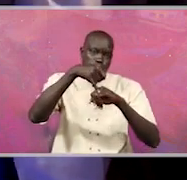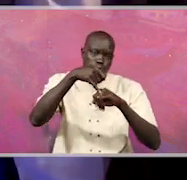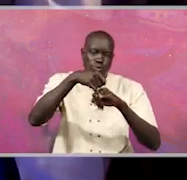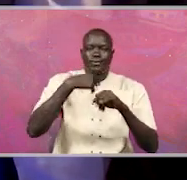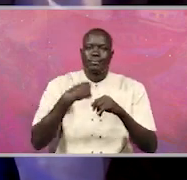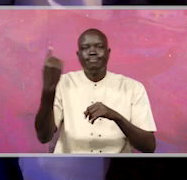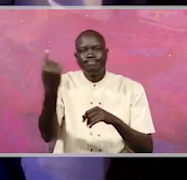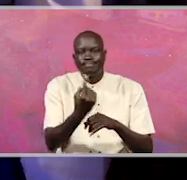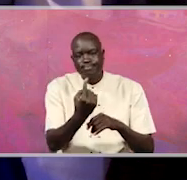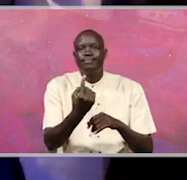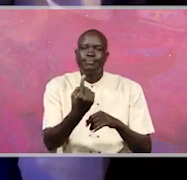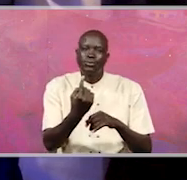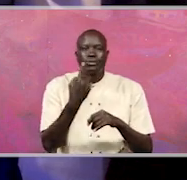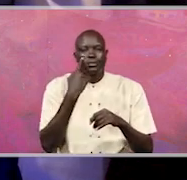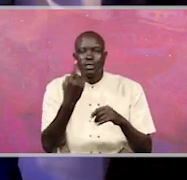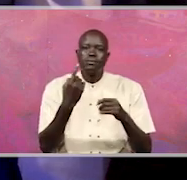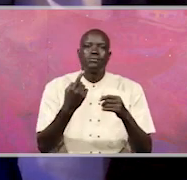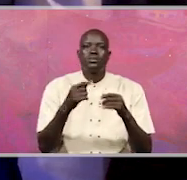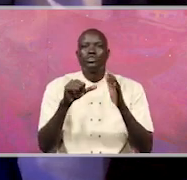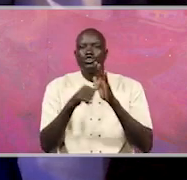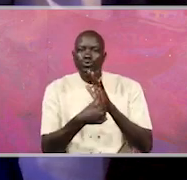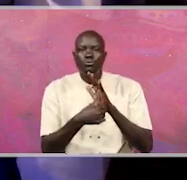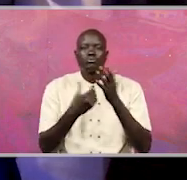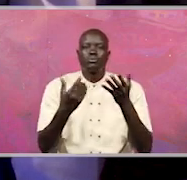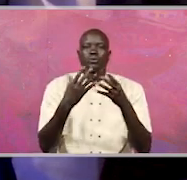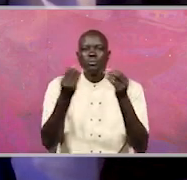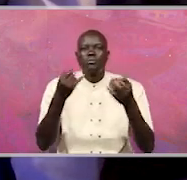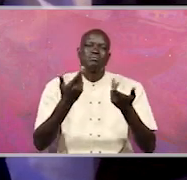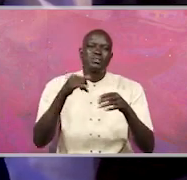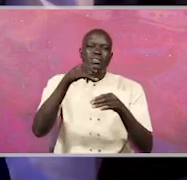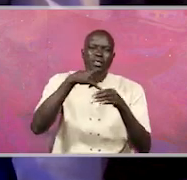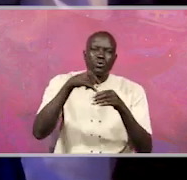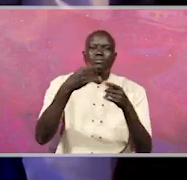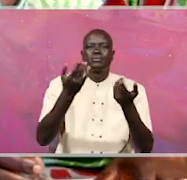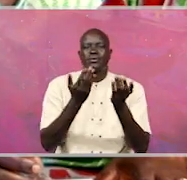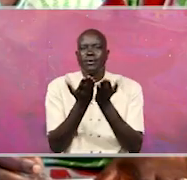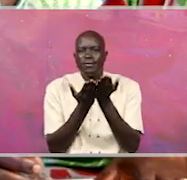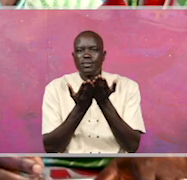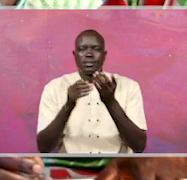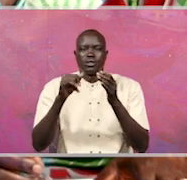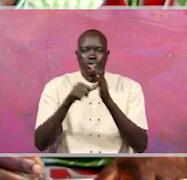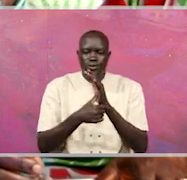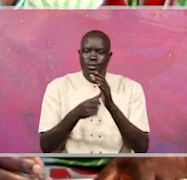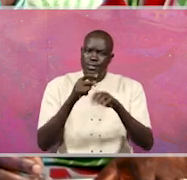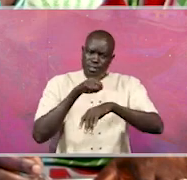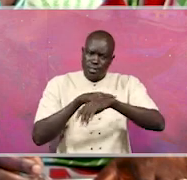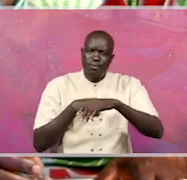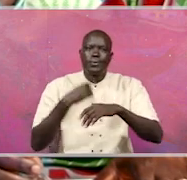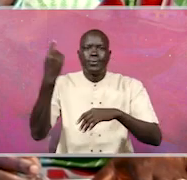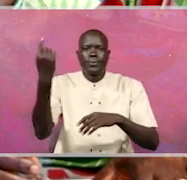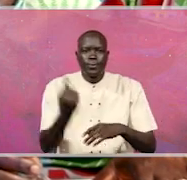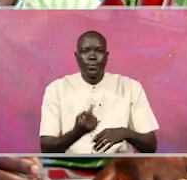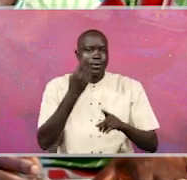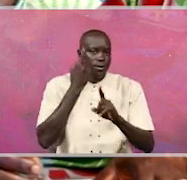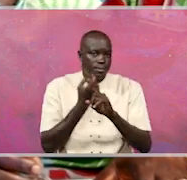with issues with public office, internal affairs issues. And when I come here, I